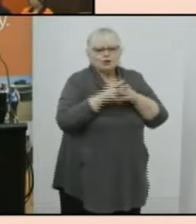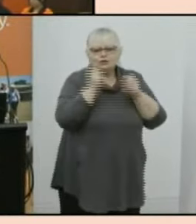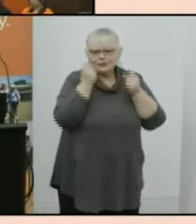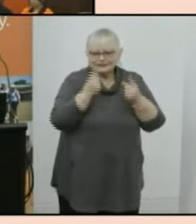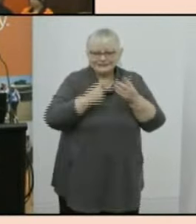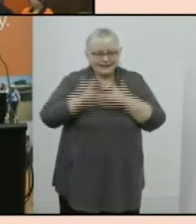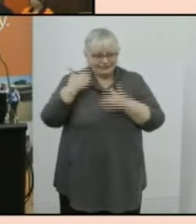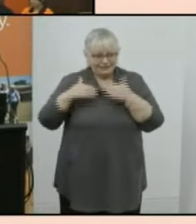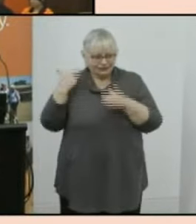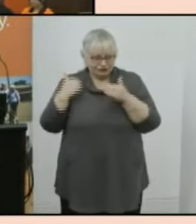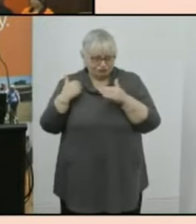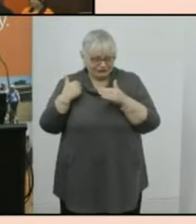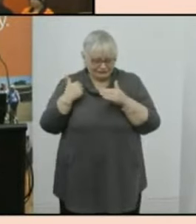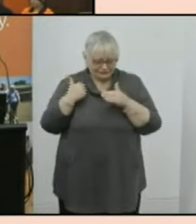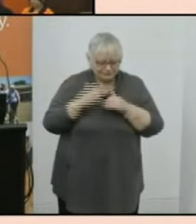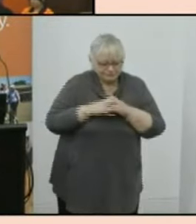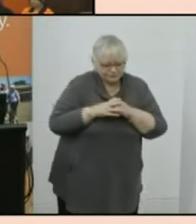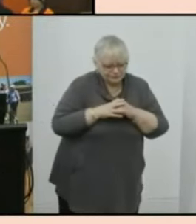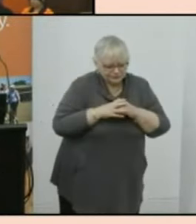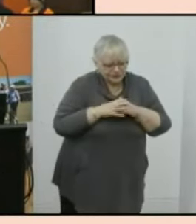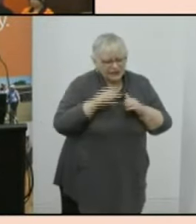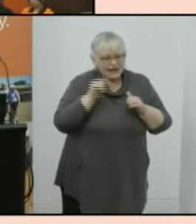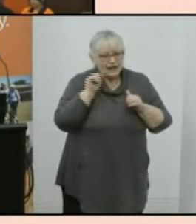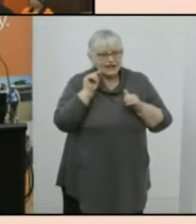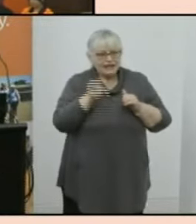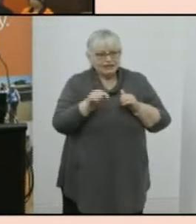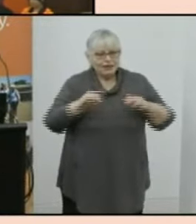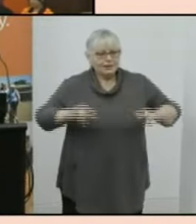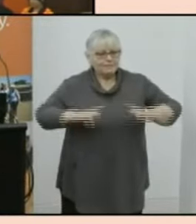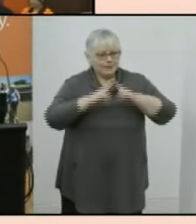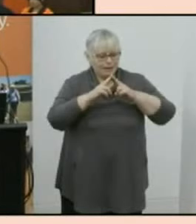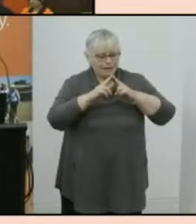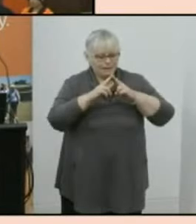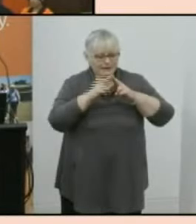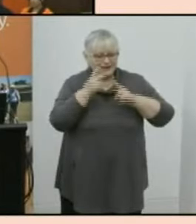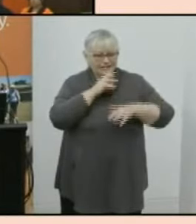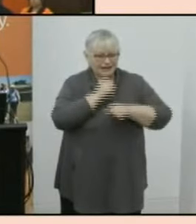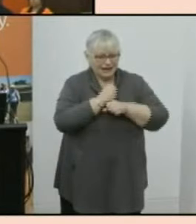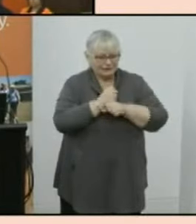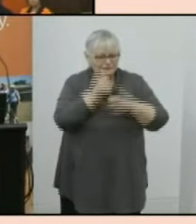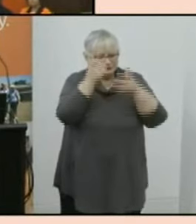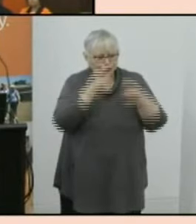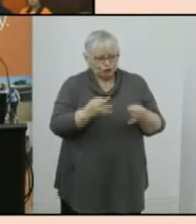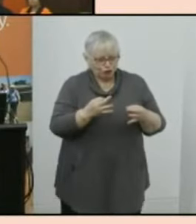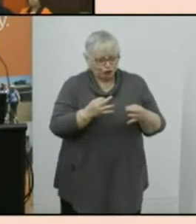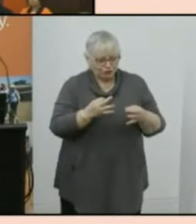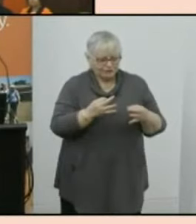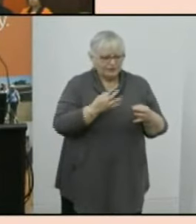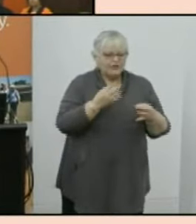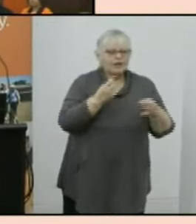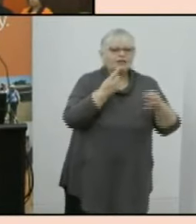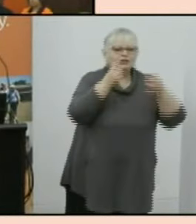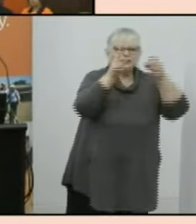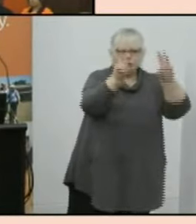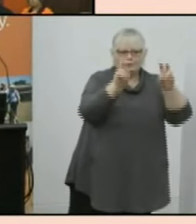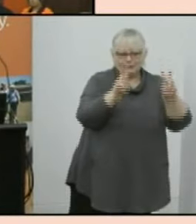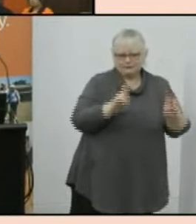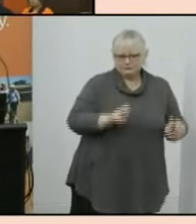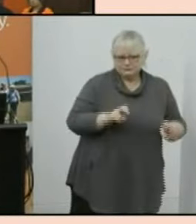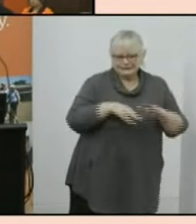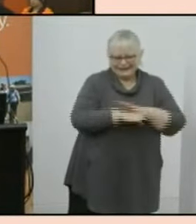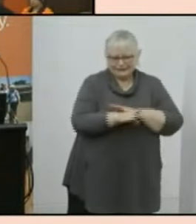history um the the parliament and the government determine the topics for the census